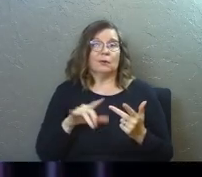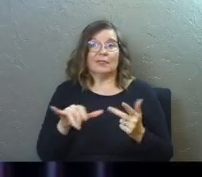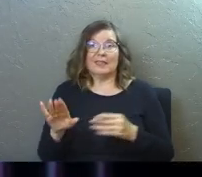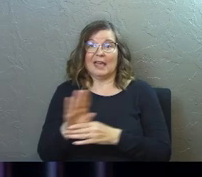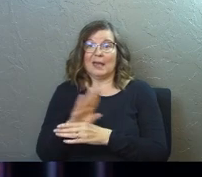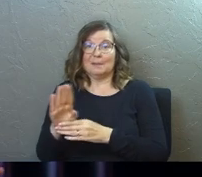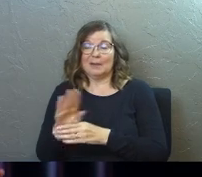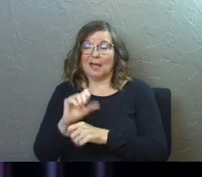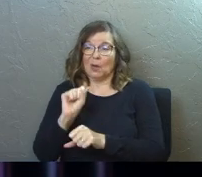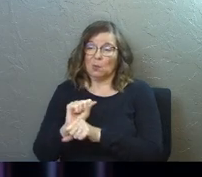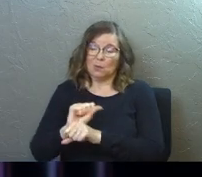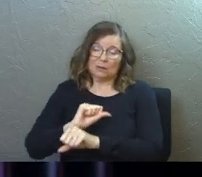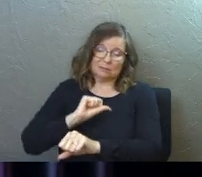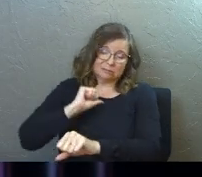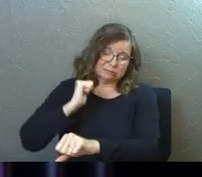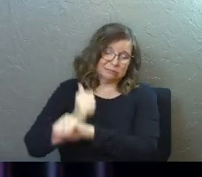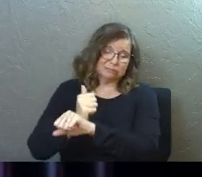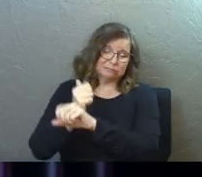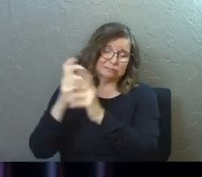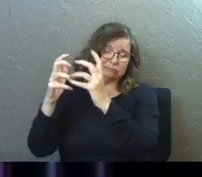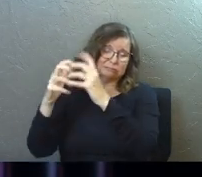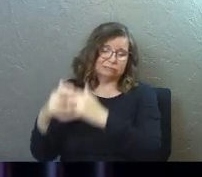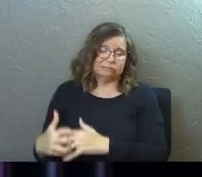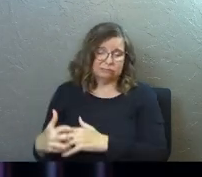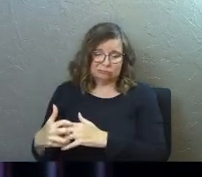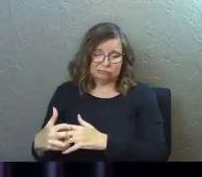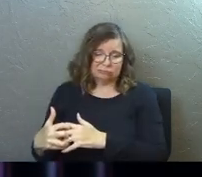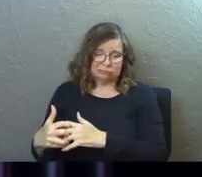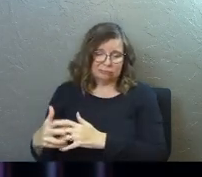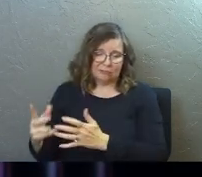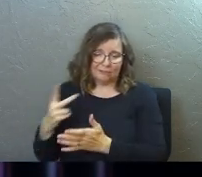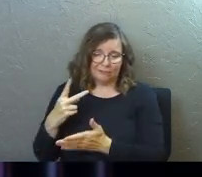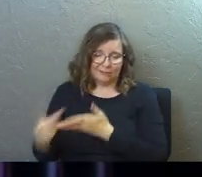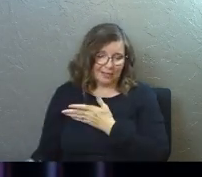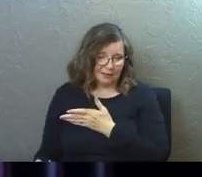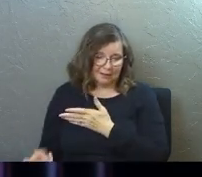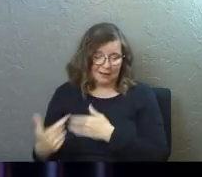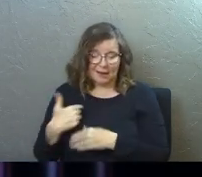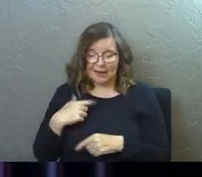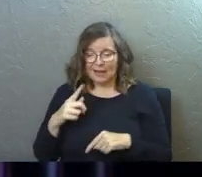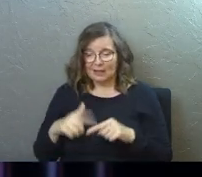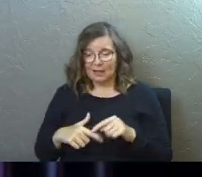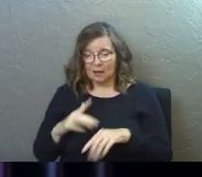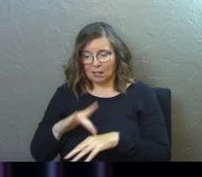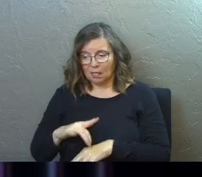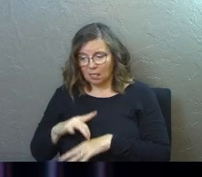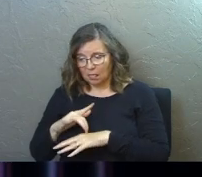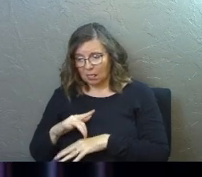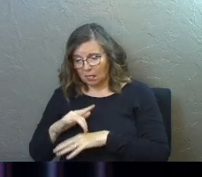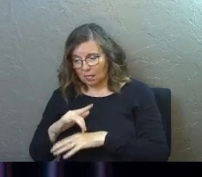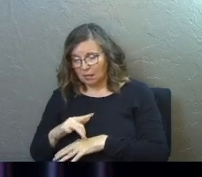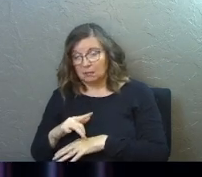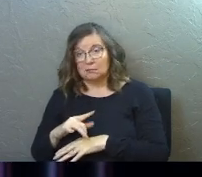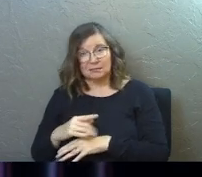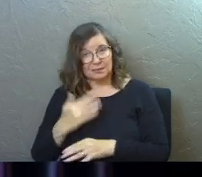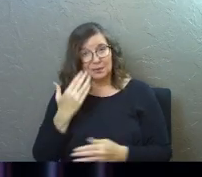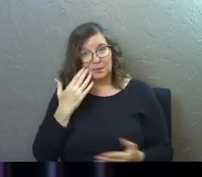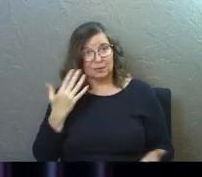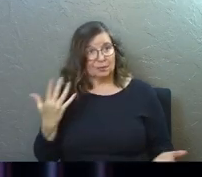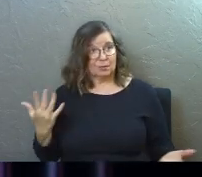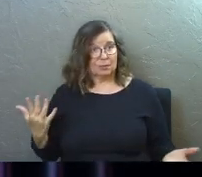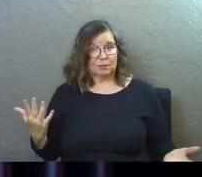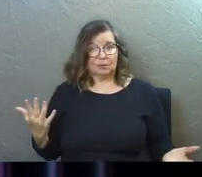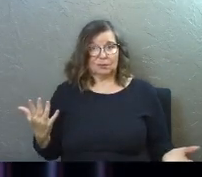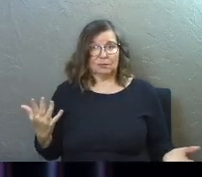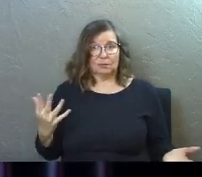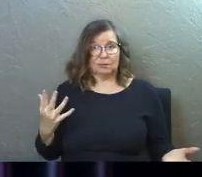that business I worked so hard at and then it failed and I just can't let that go. Are we getting into the stuff now?